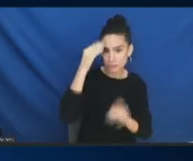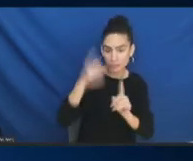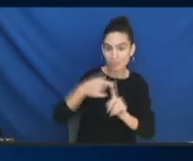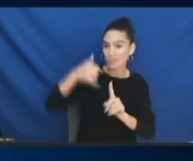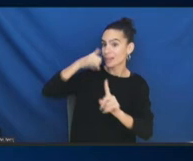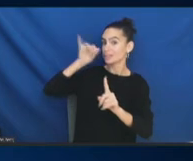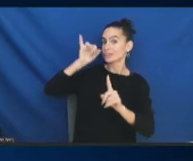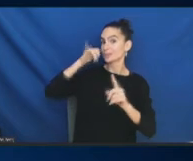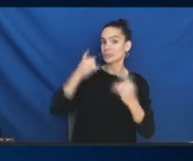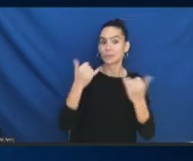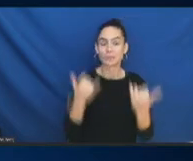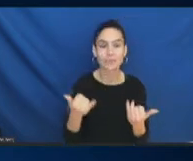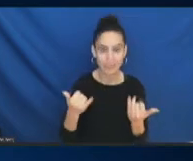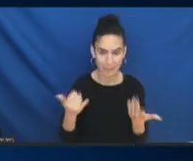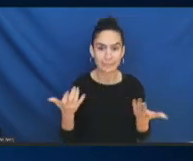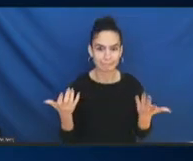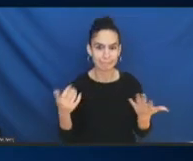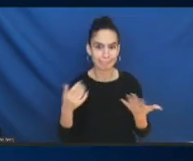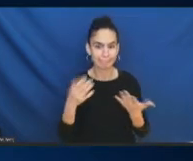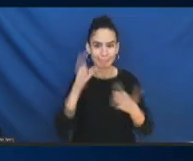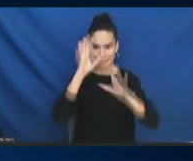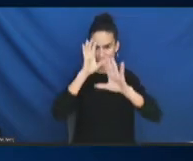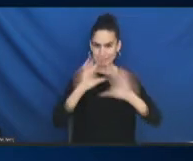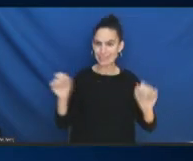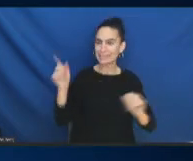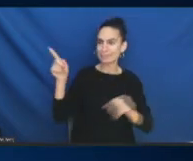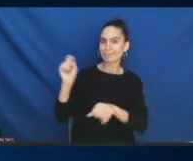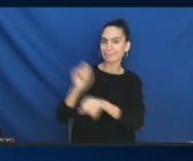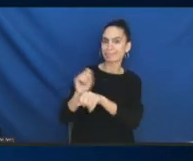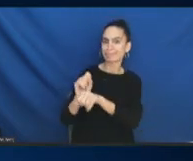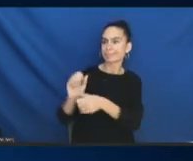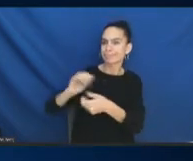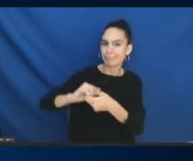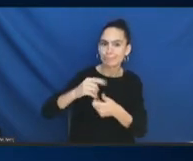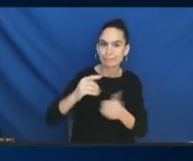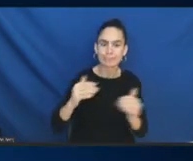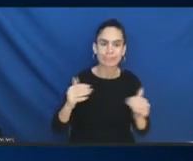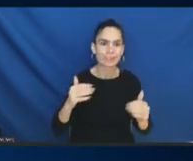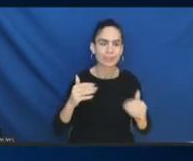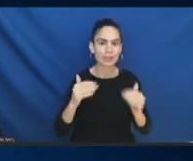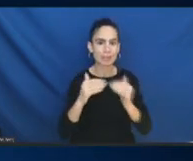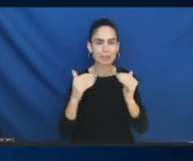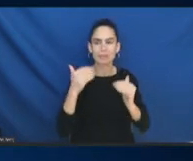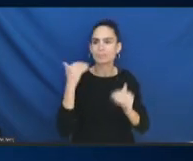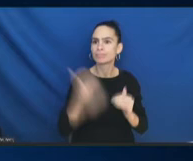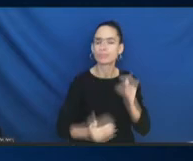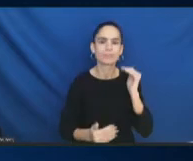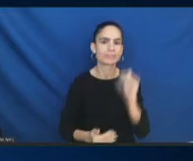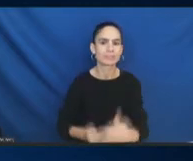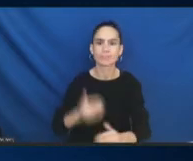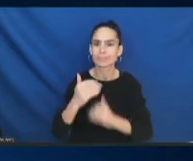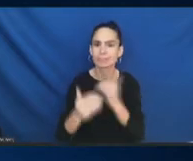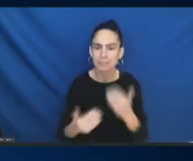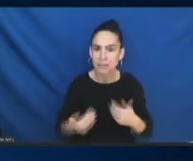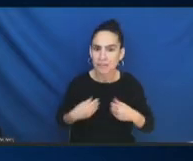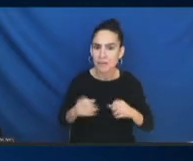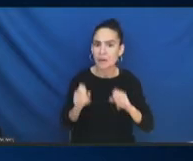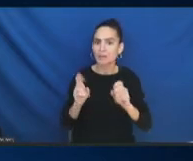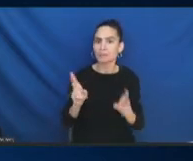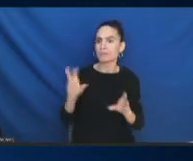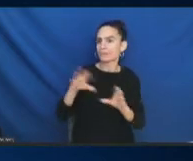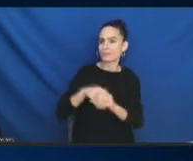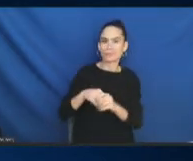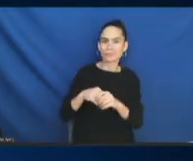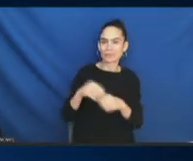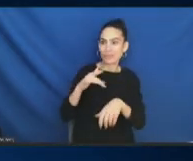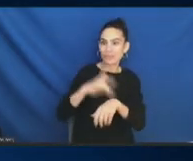the President's work on equity, they're already moving forward on recommendations. There's opportunities here for us to get engaged early on. So, I recommend that